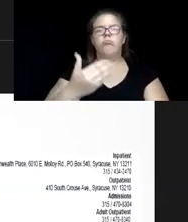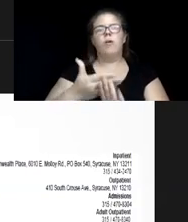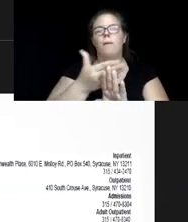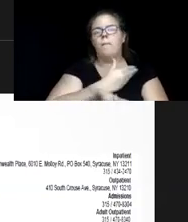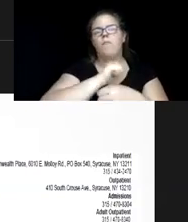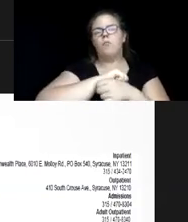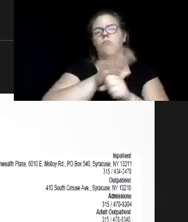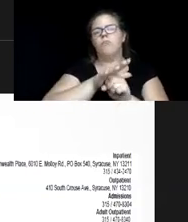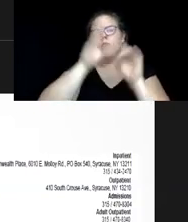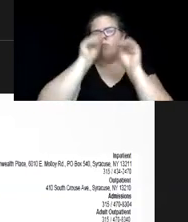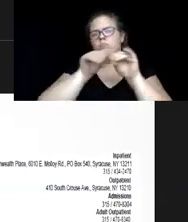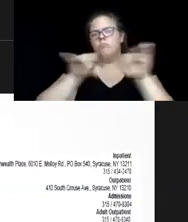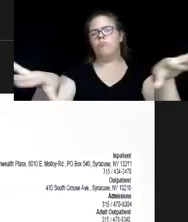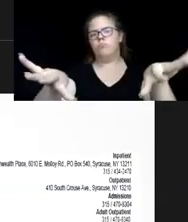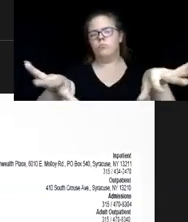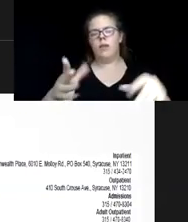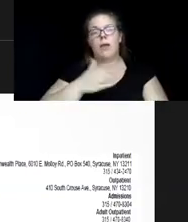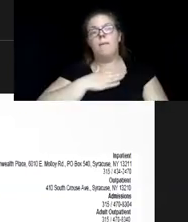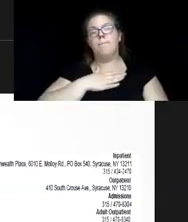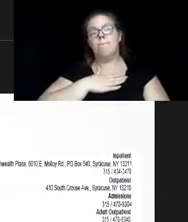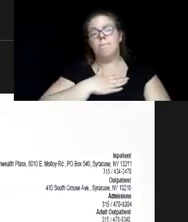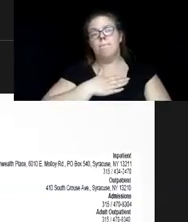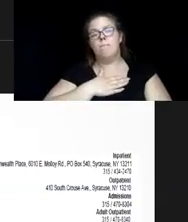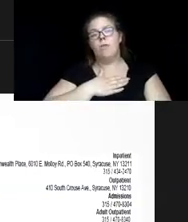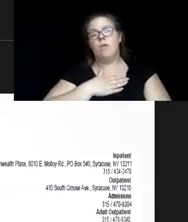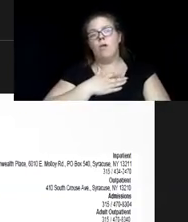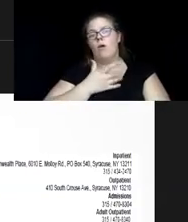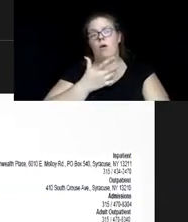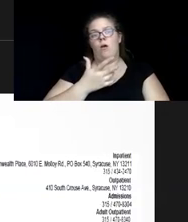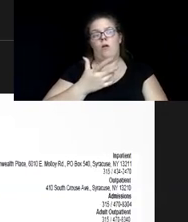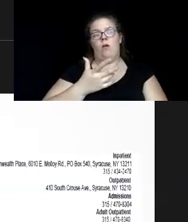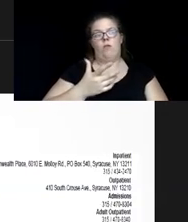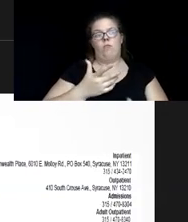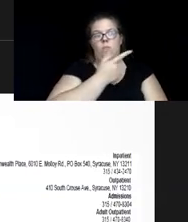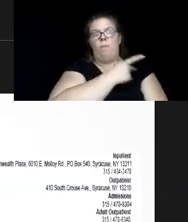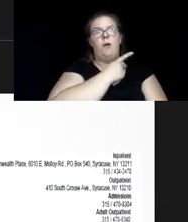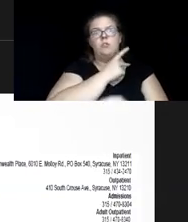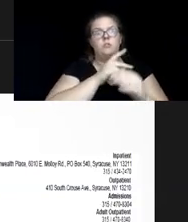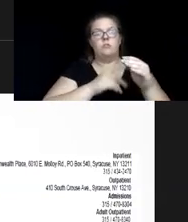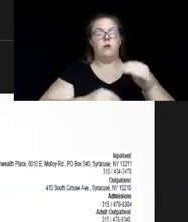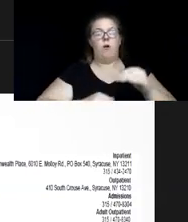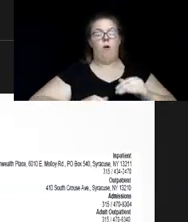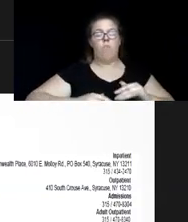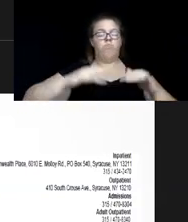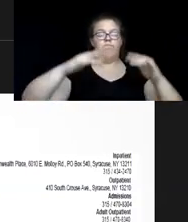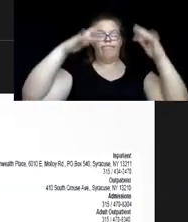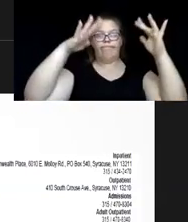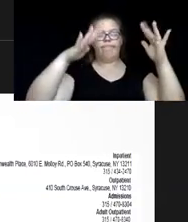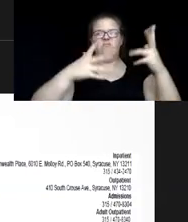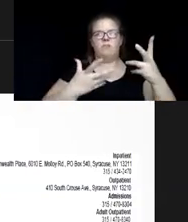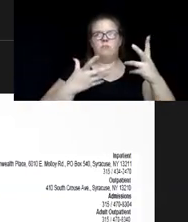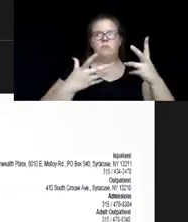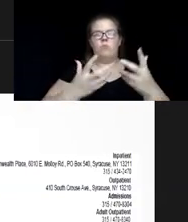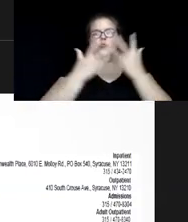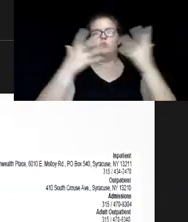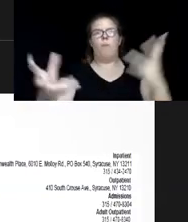COVID pandemic, my volume was through the roof. It was so high that they were going to add another person